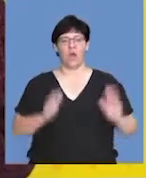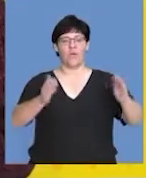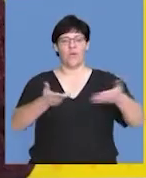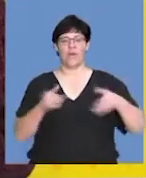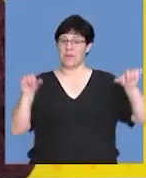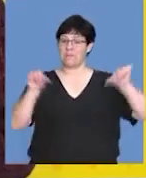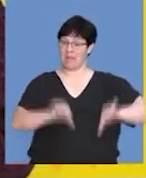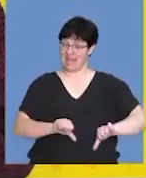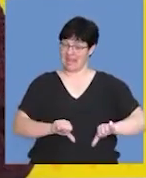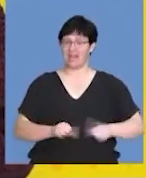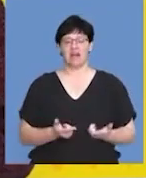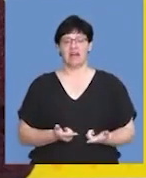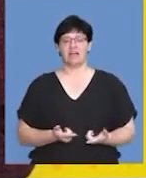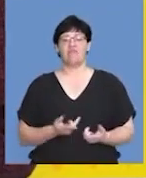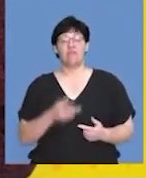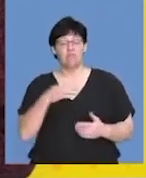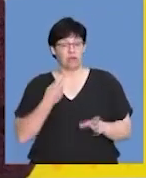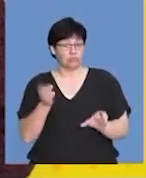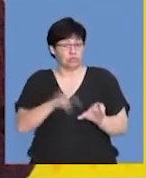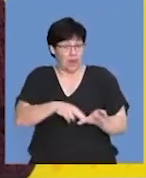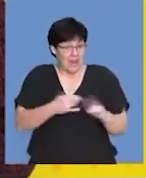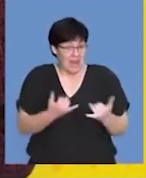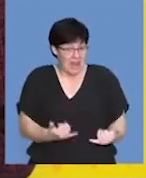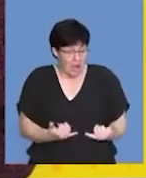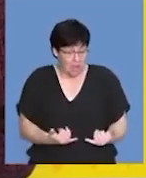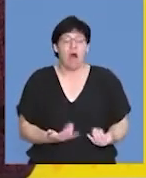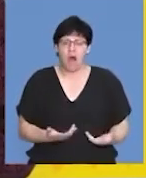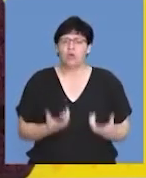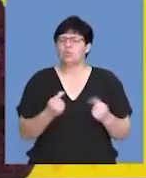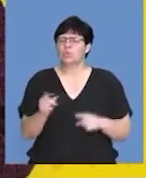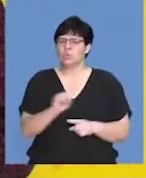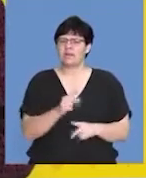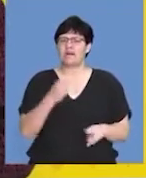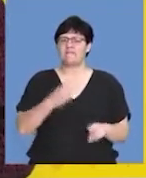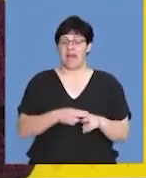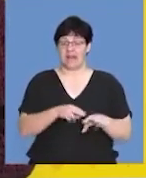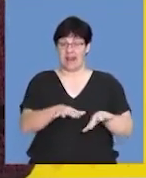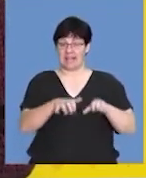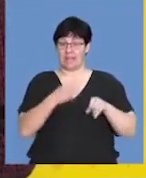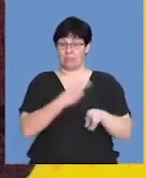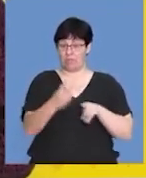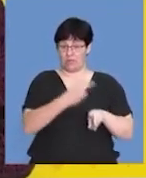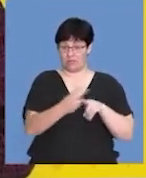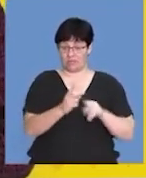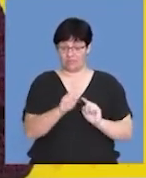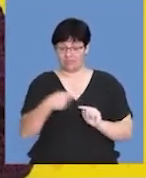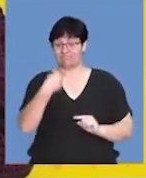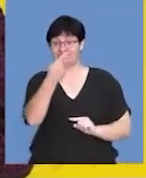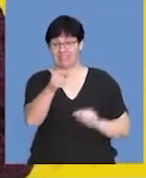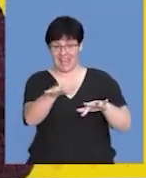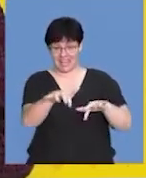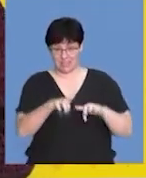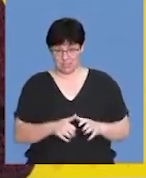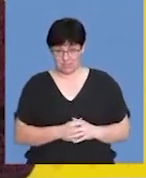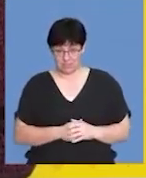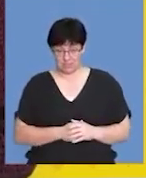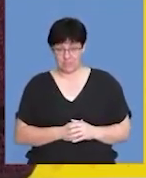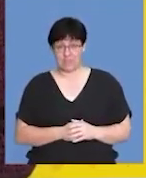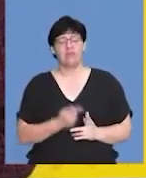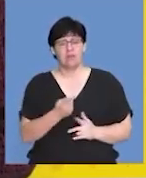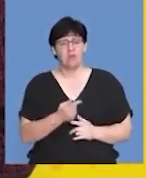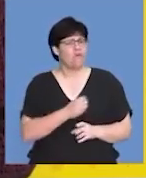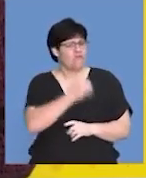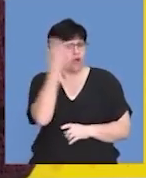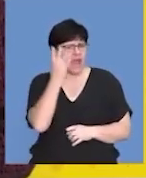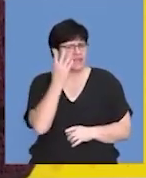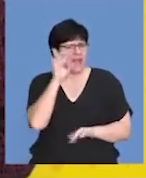Welcome back from the break, Matrix. If you've just joined us, we are doing your final exam prep to help with the upcoming exams. Don't forget